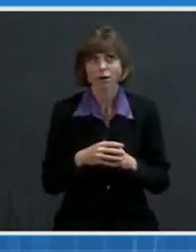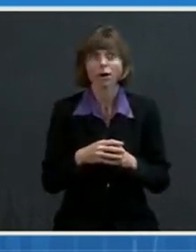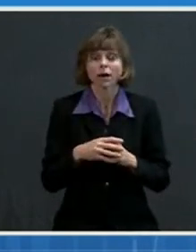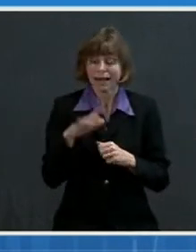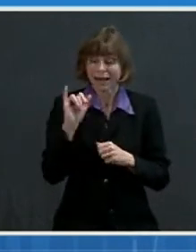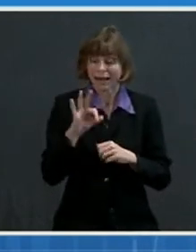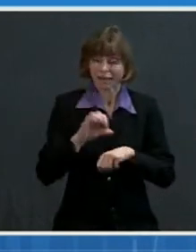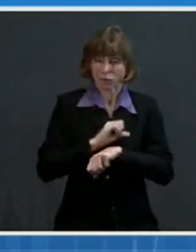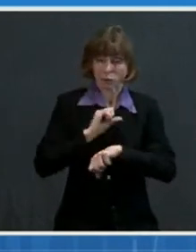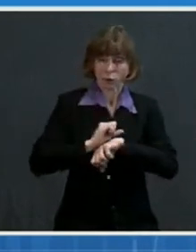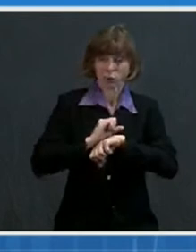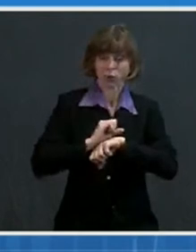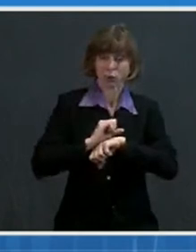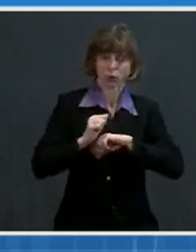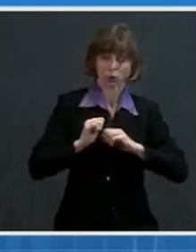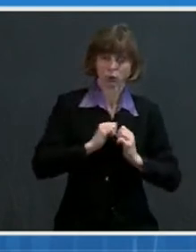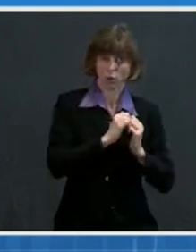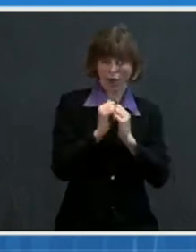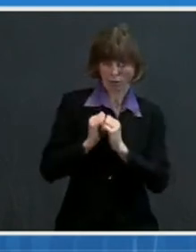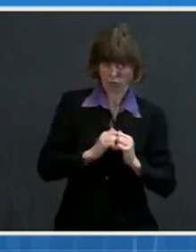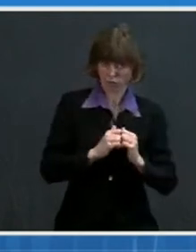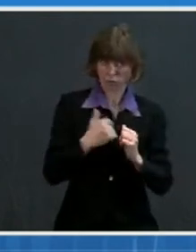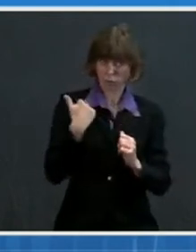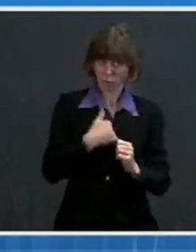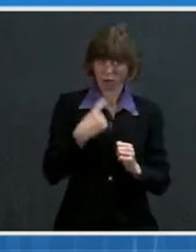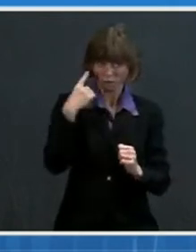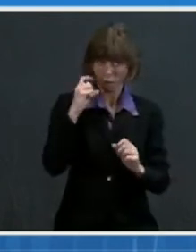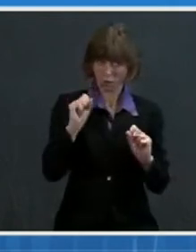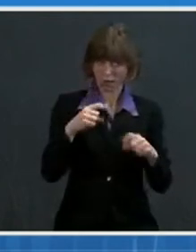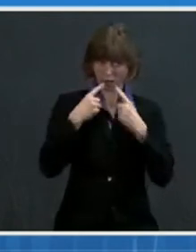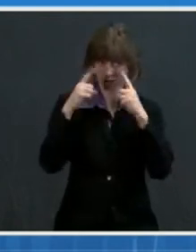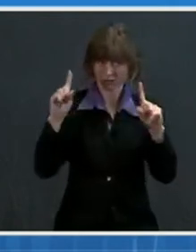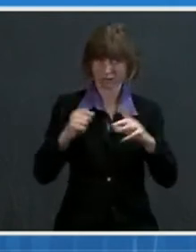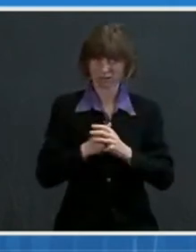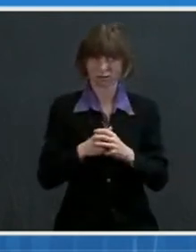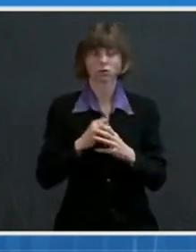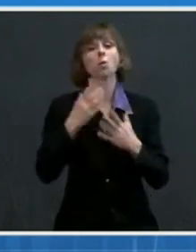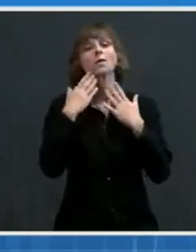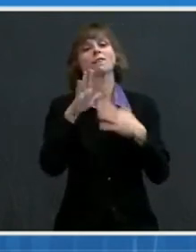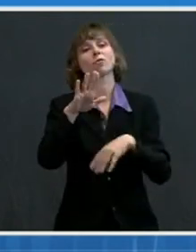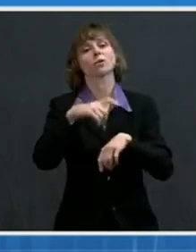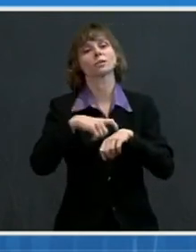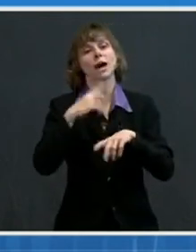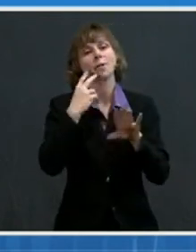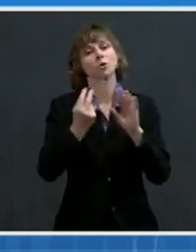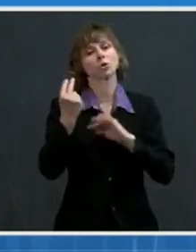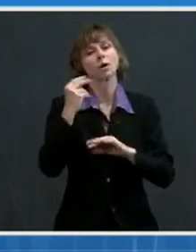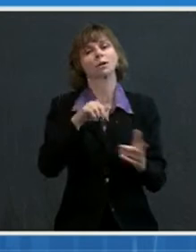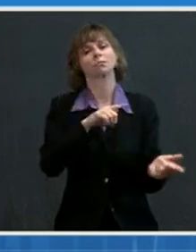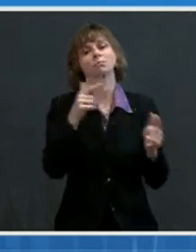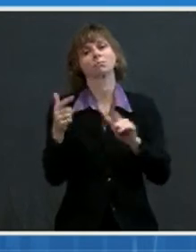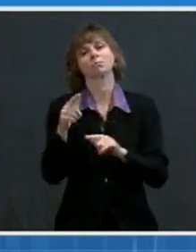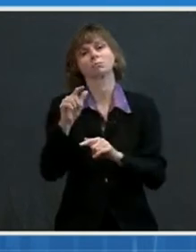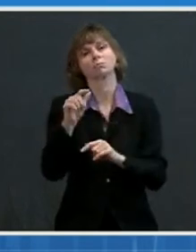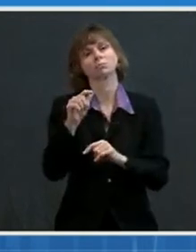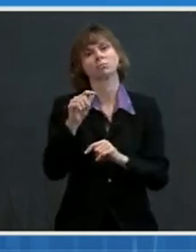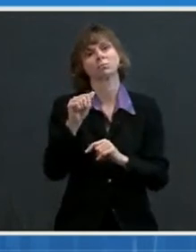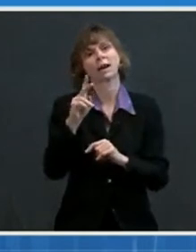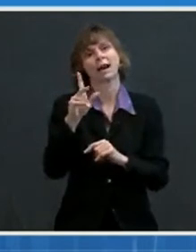working together, we believe we can hit the mark. So I thank you for your time. And with that, I'll turn it back over to Andy.